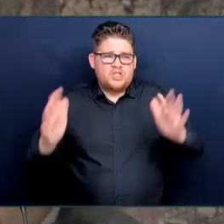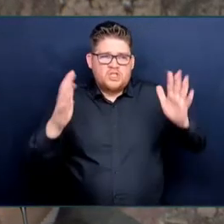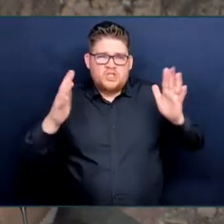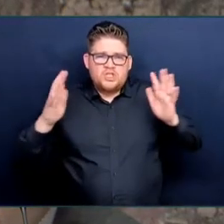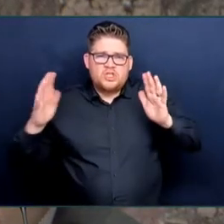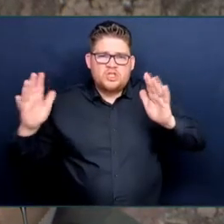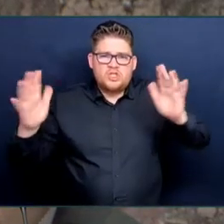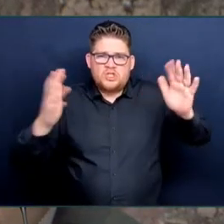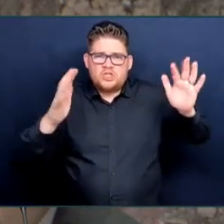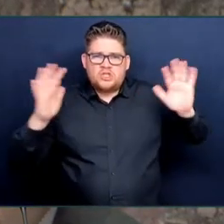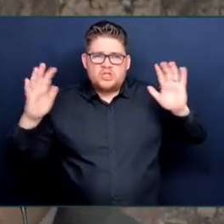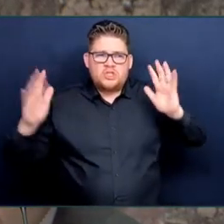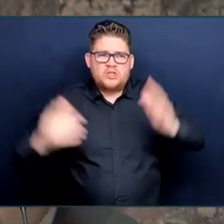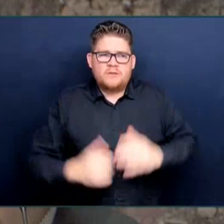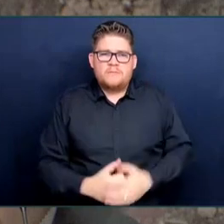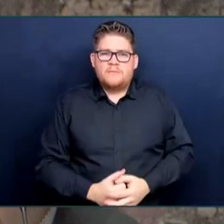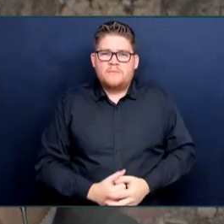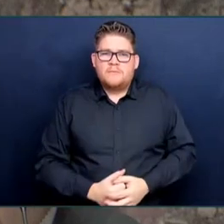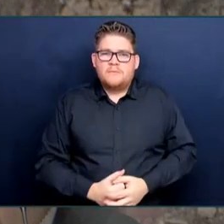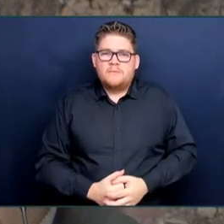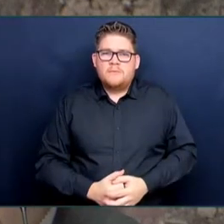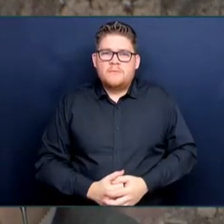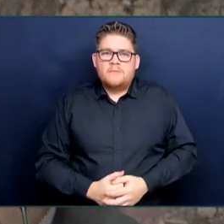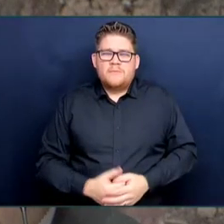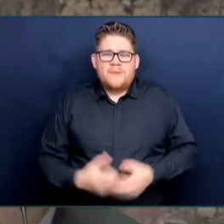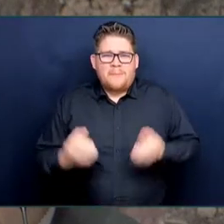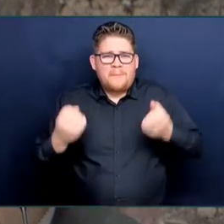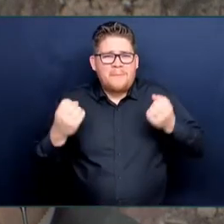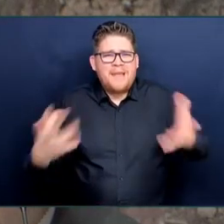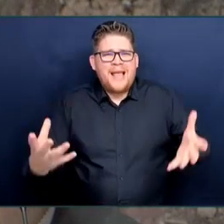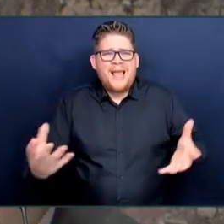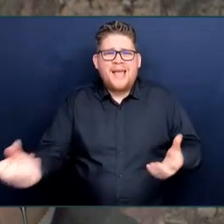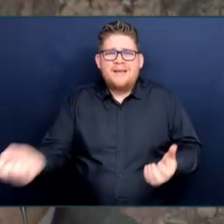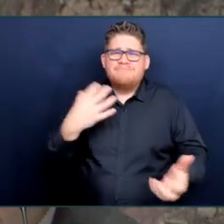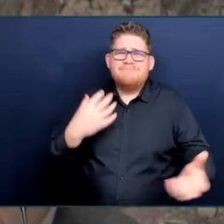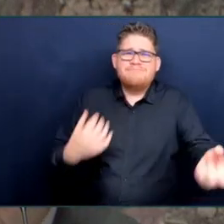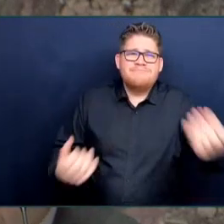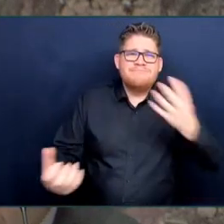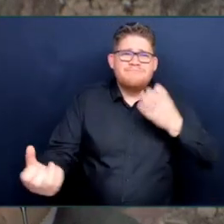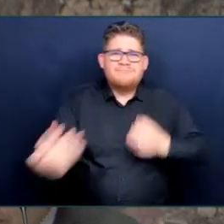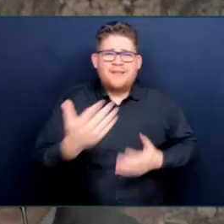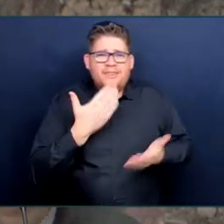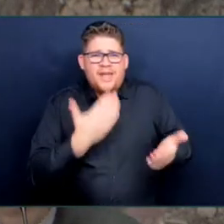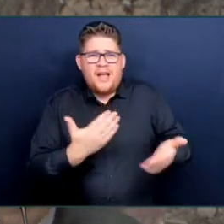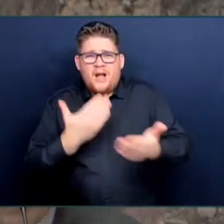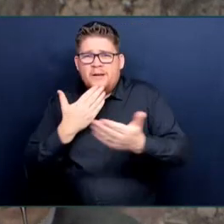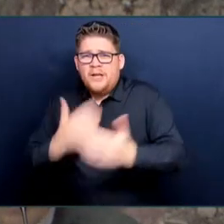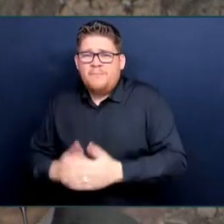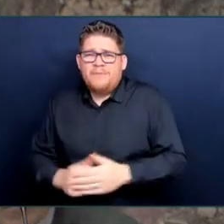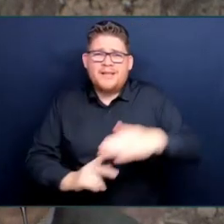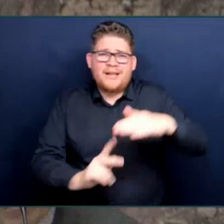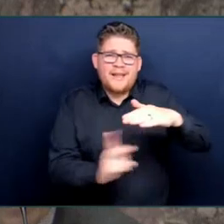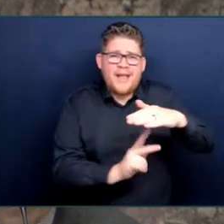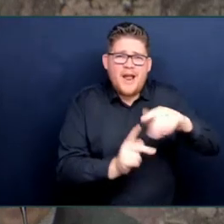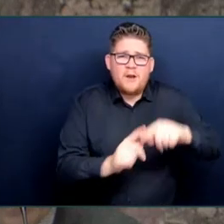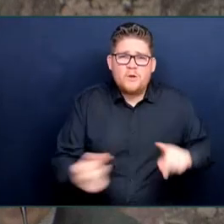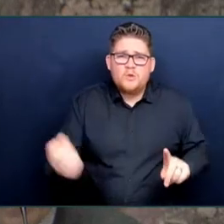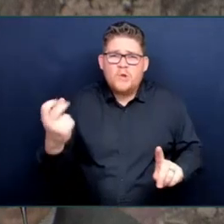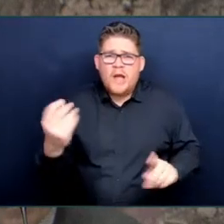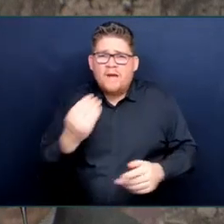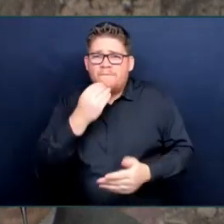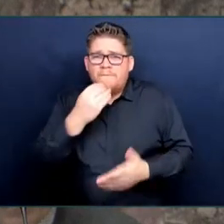We are hearing from people who are saying the expansion of the K-12 school food programs is incredible for people.